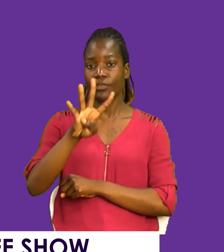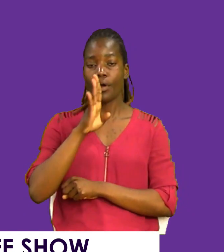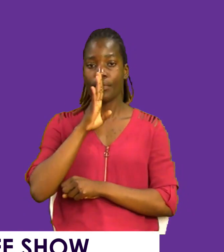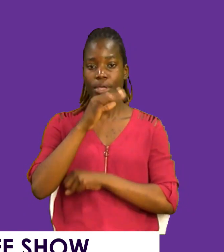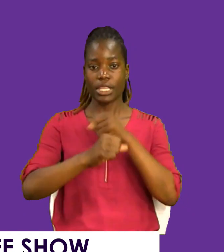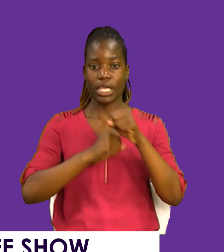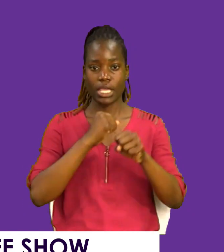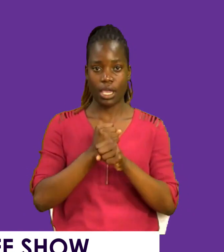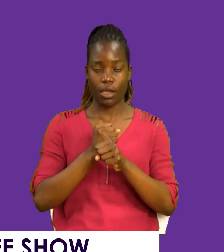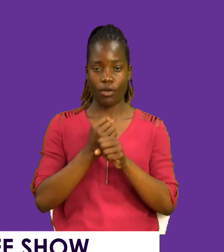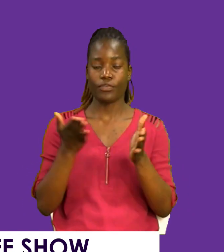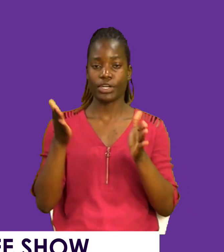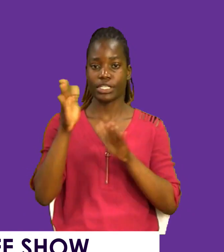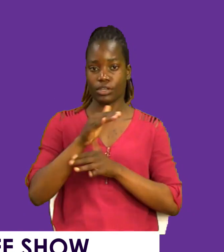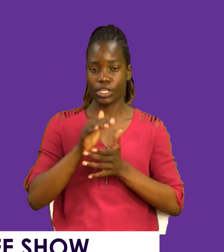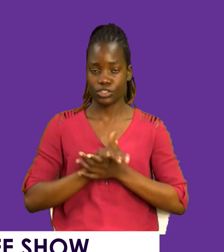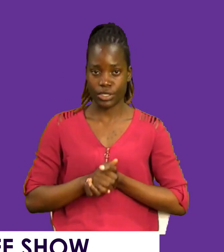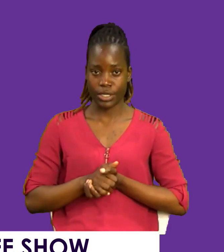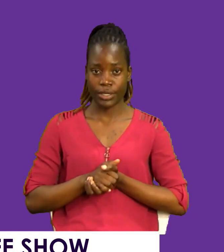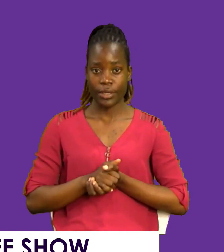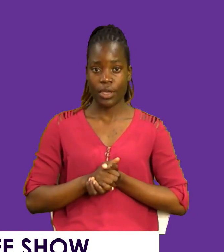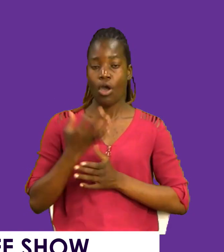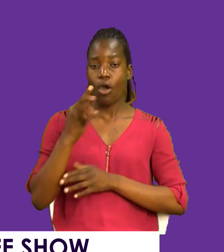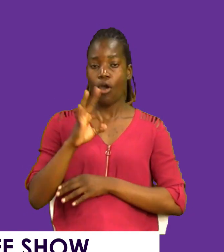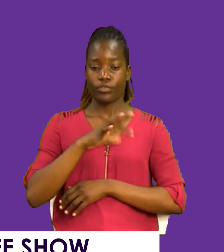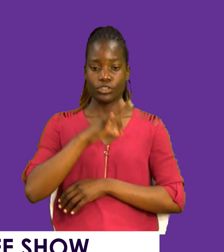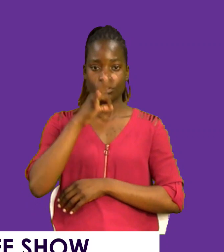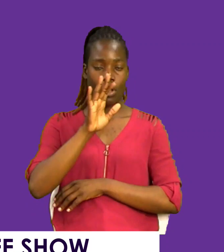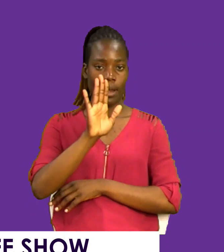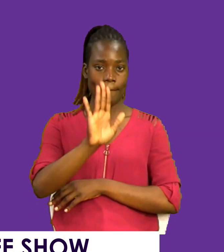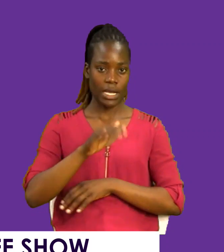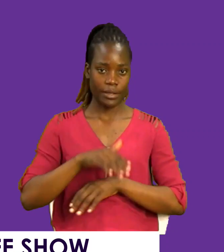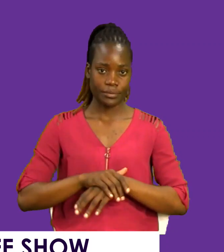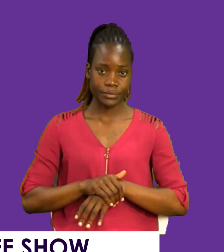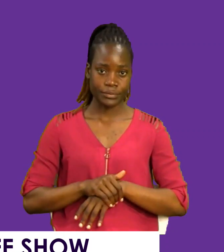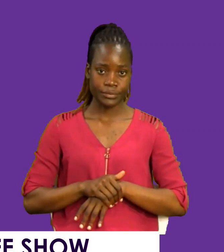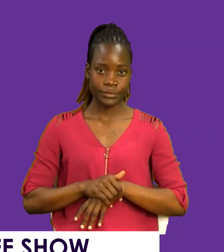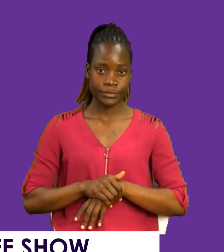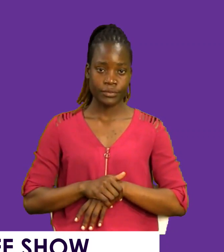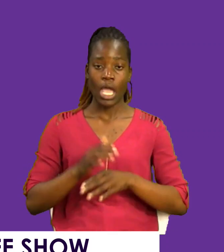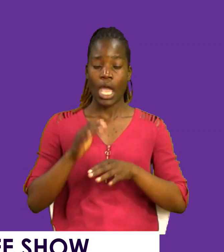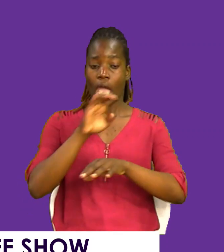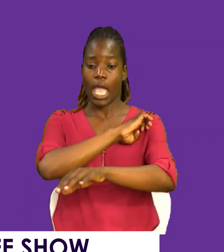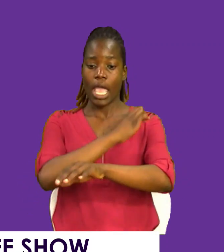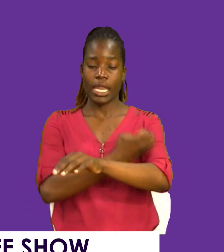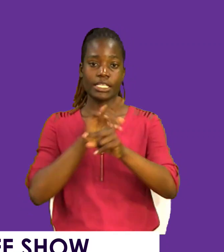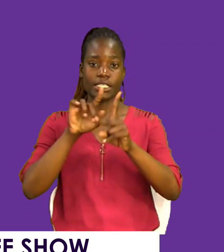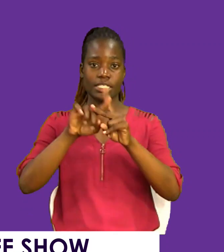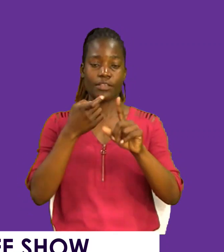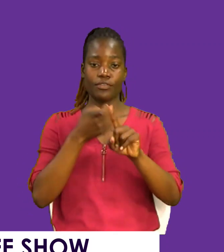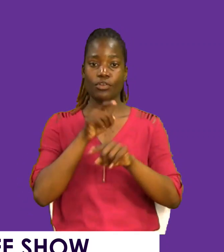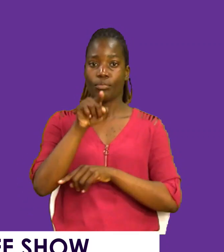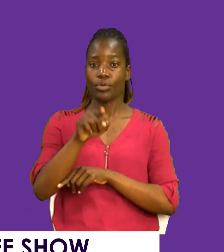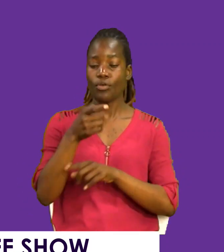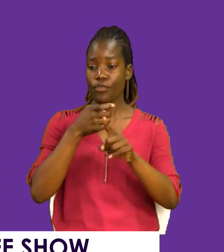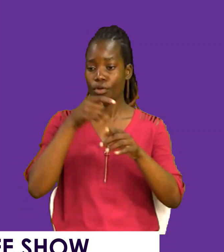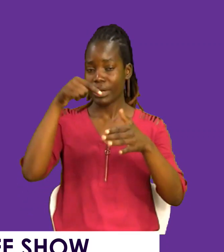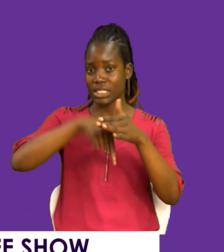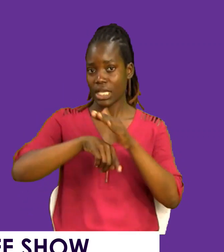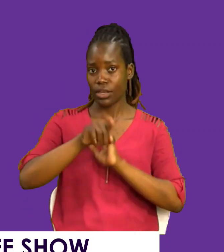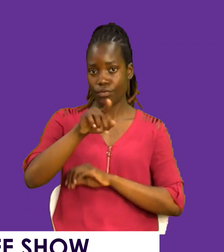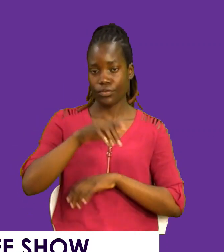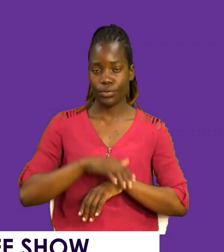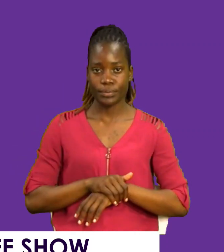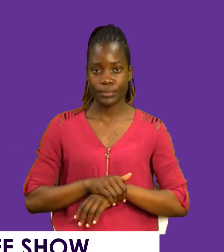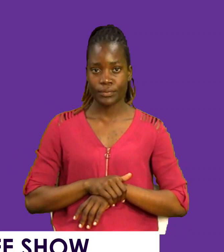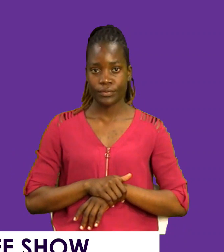year of restoration. The year of restoration of your soul. So, energy begins from you, from the inside of you.